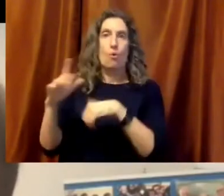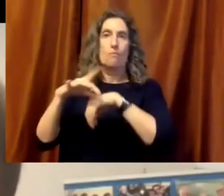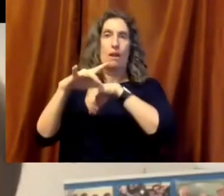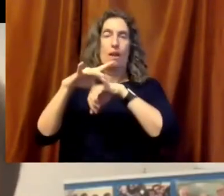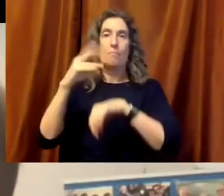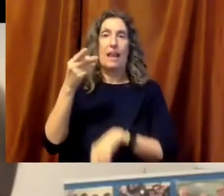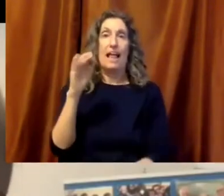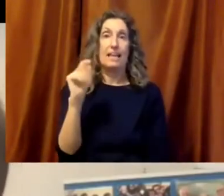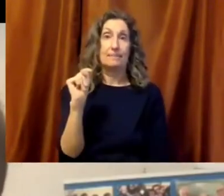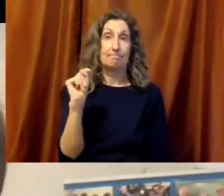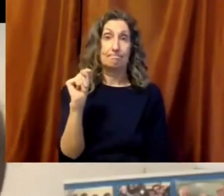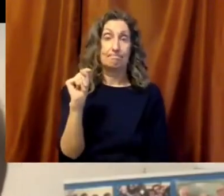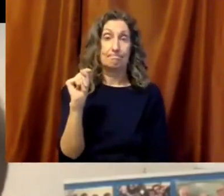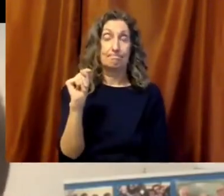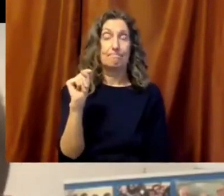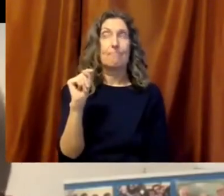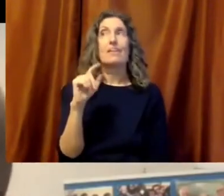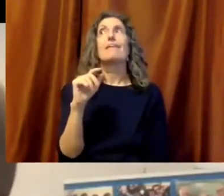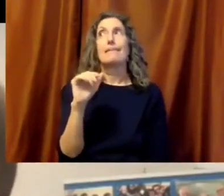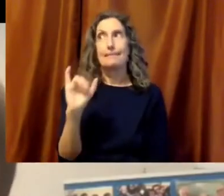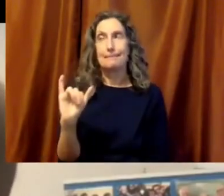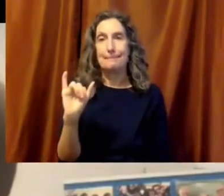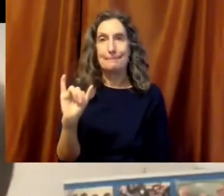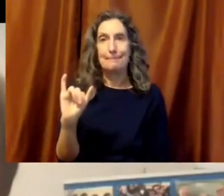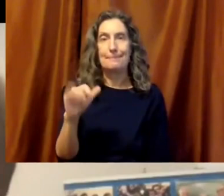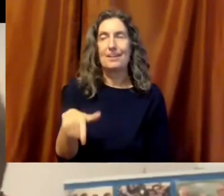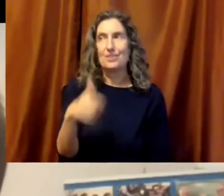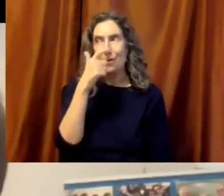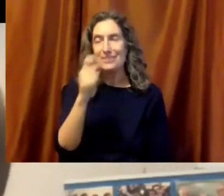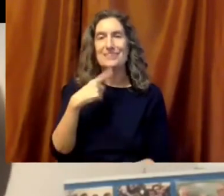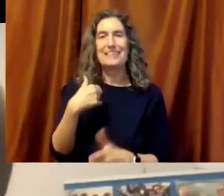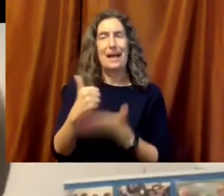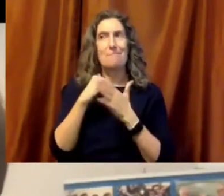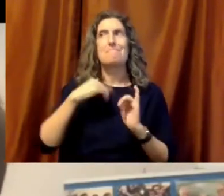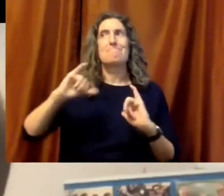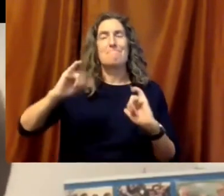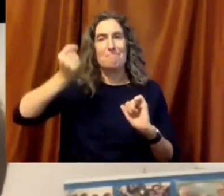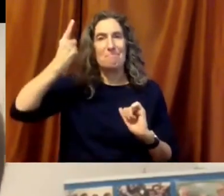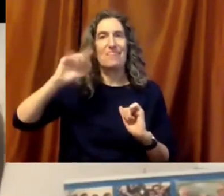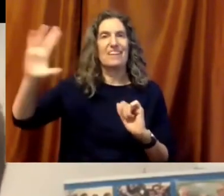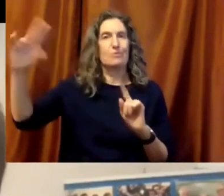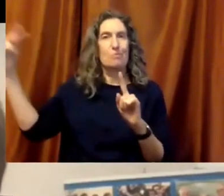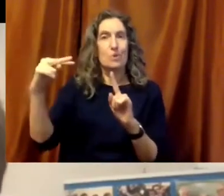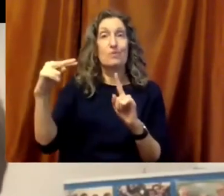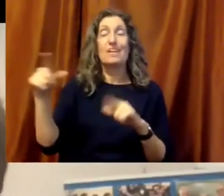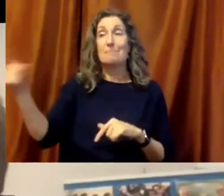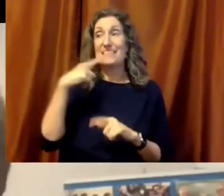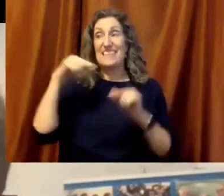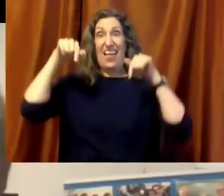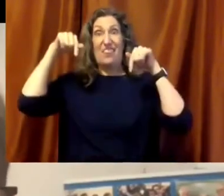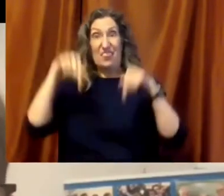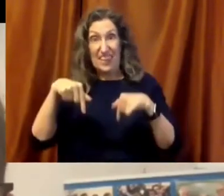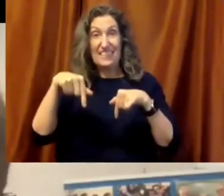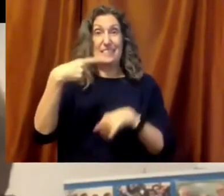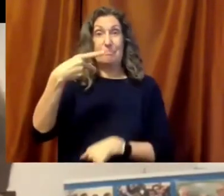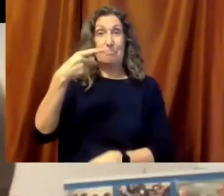And I was taken by his overview, that historic understanding, but also about how